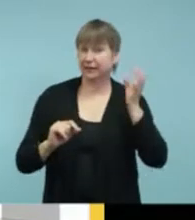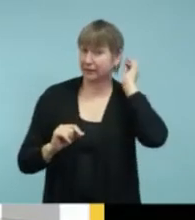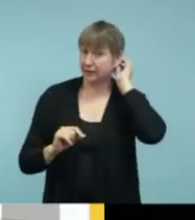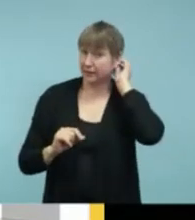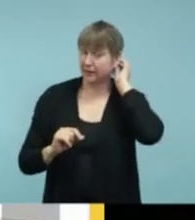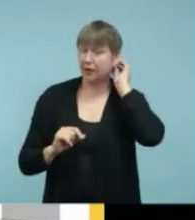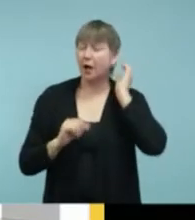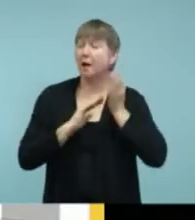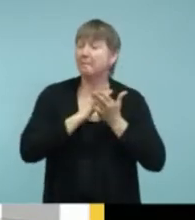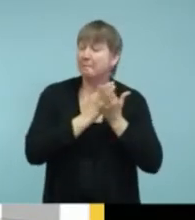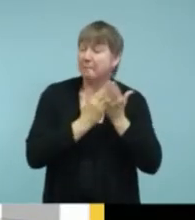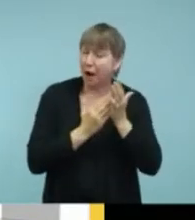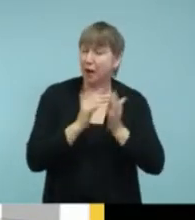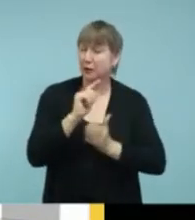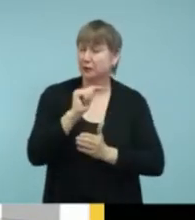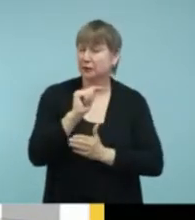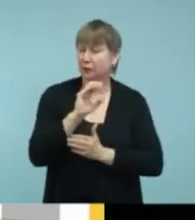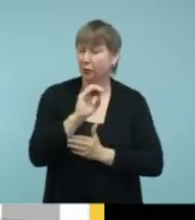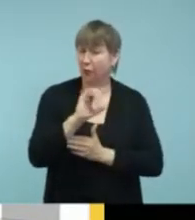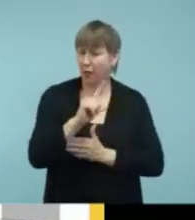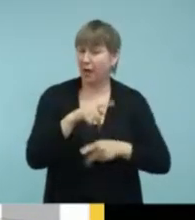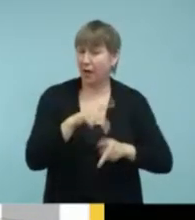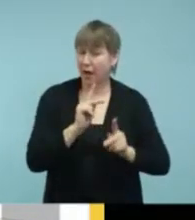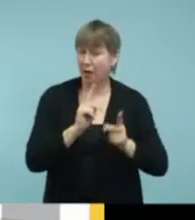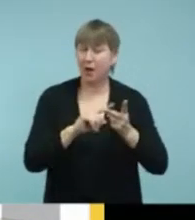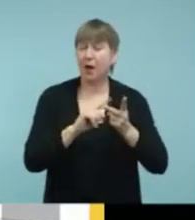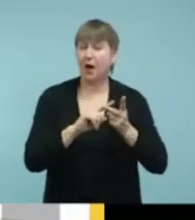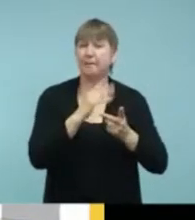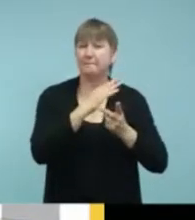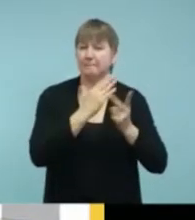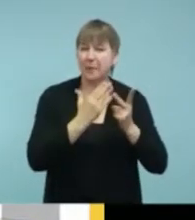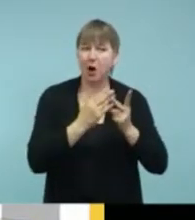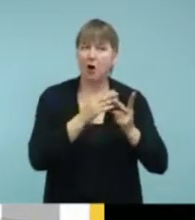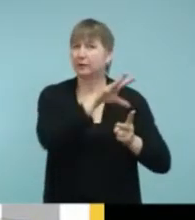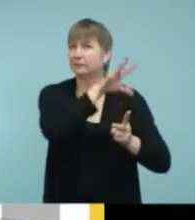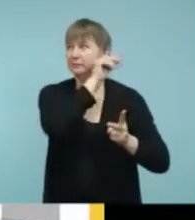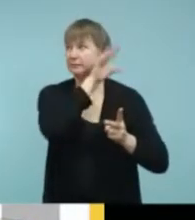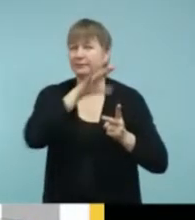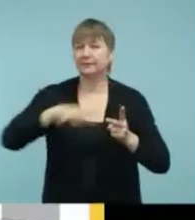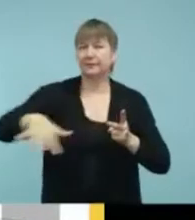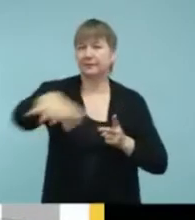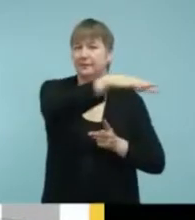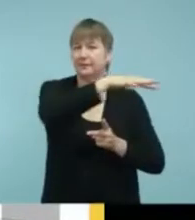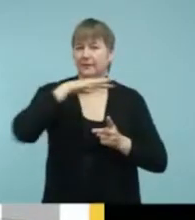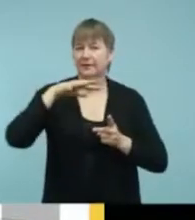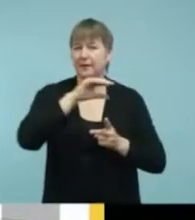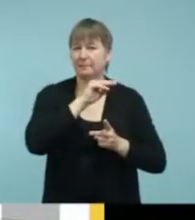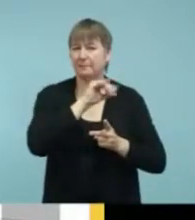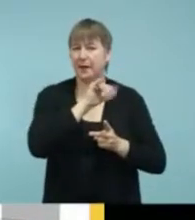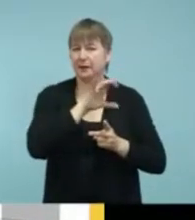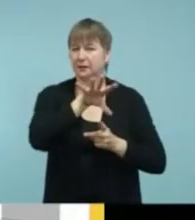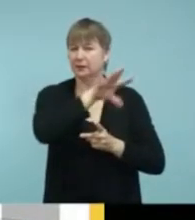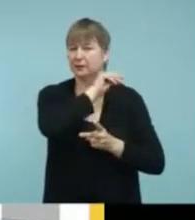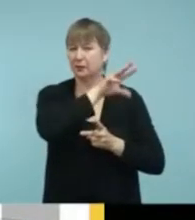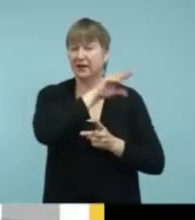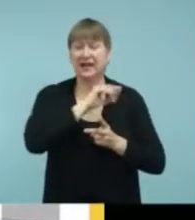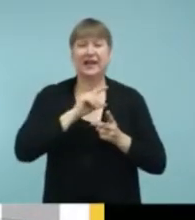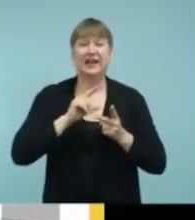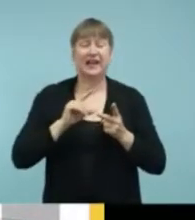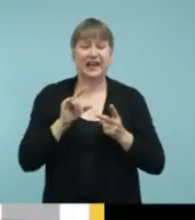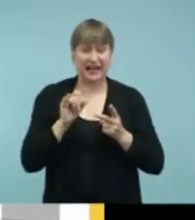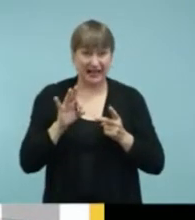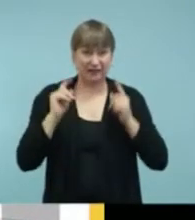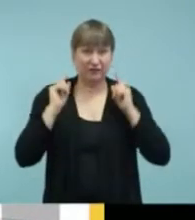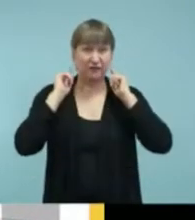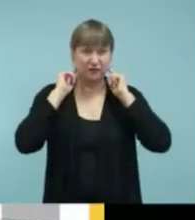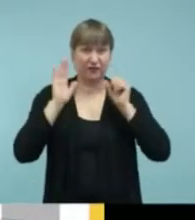telecoil, but also part environmental mic. And the reason is, is if I had full telecoil on both